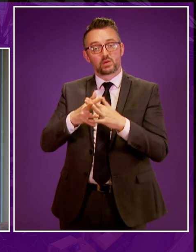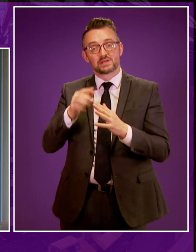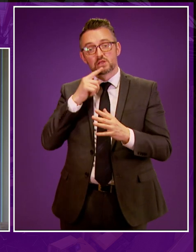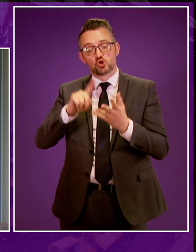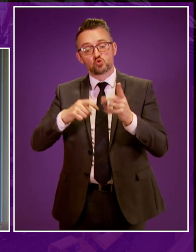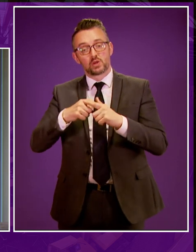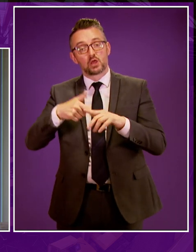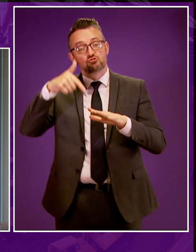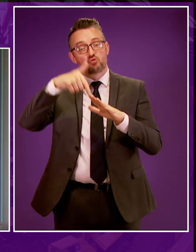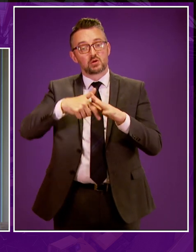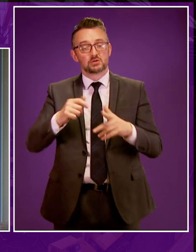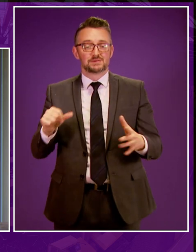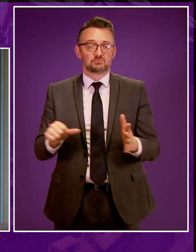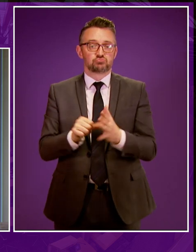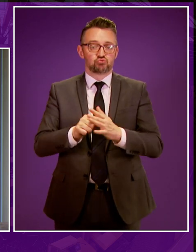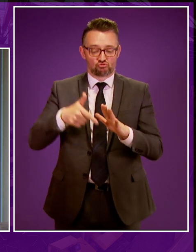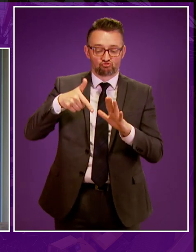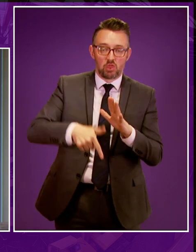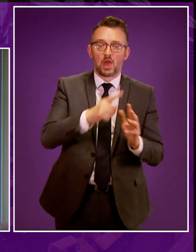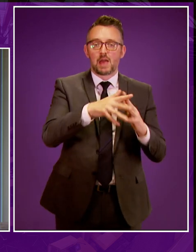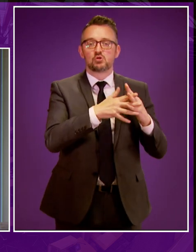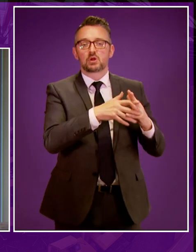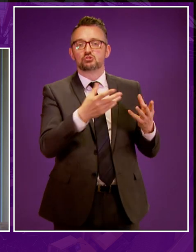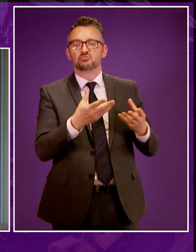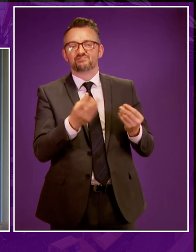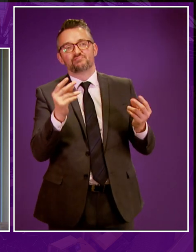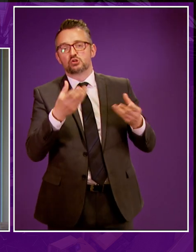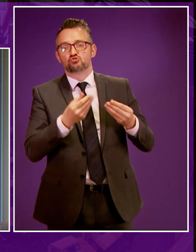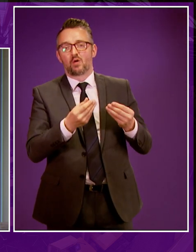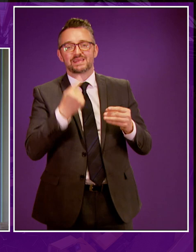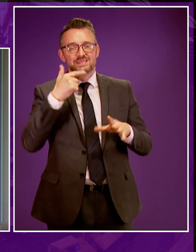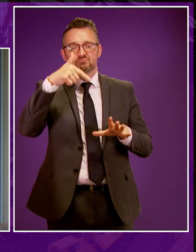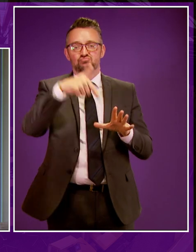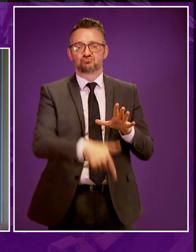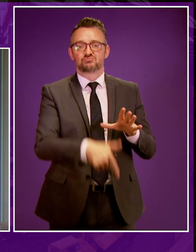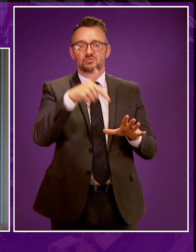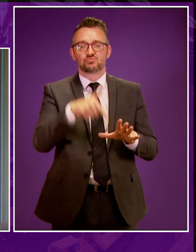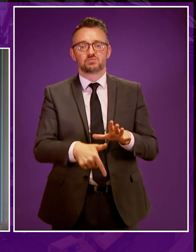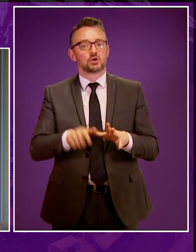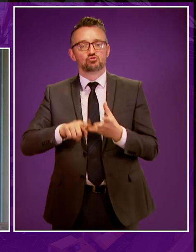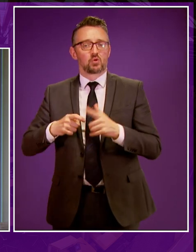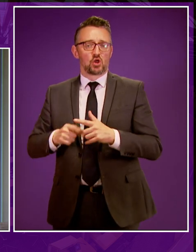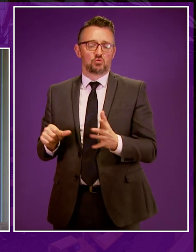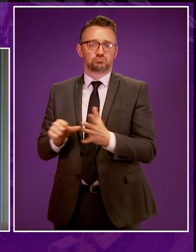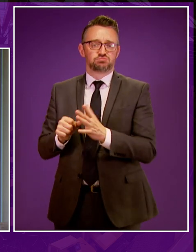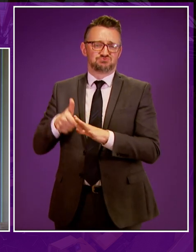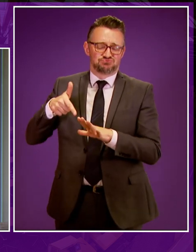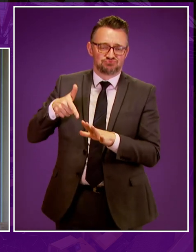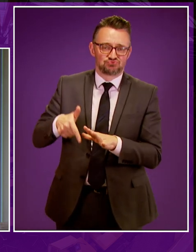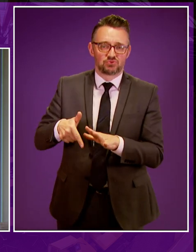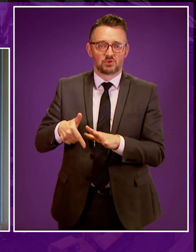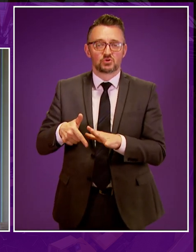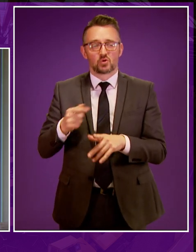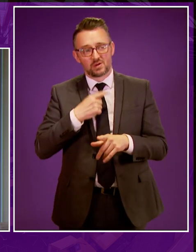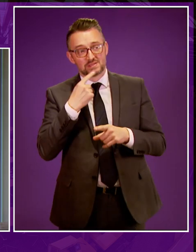UK's rocks will be harder to drill through than those in the US, which are comparatively simple to do. So I would urge members on the Tory